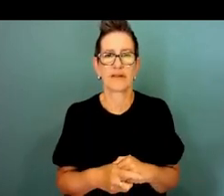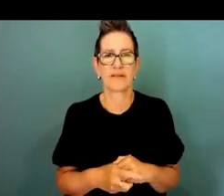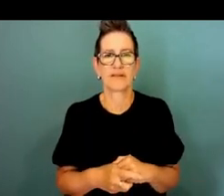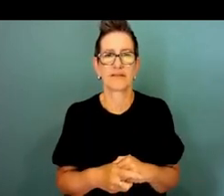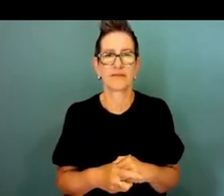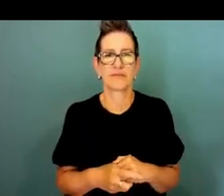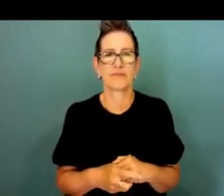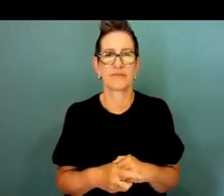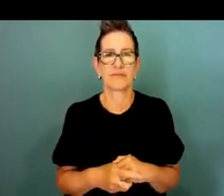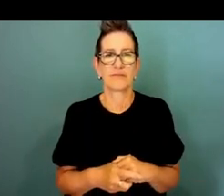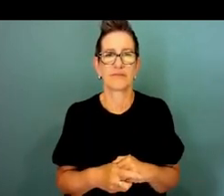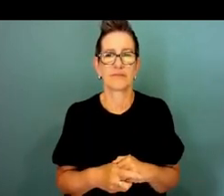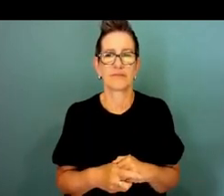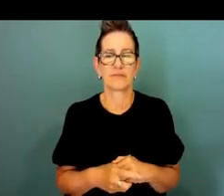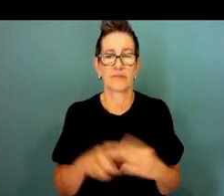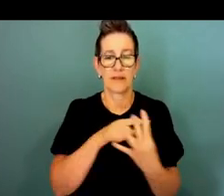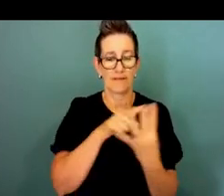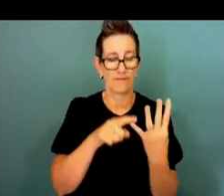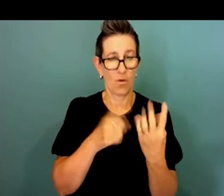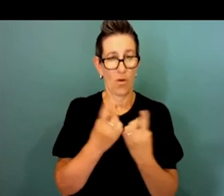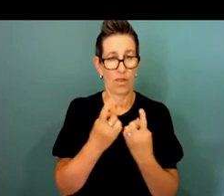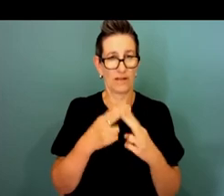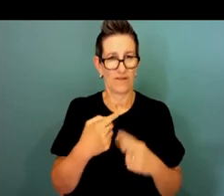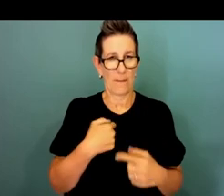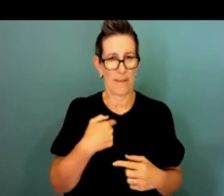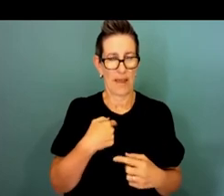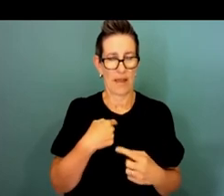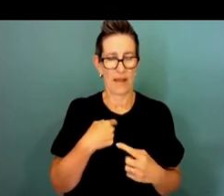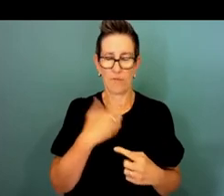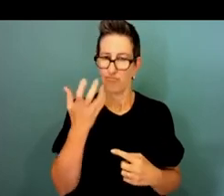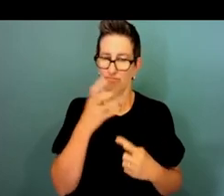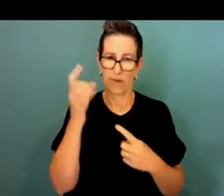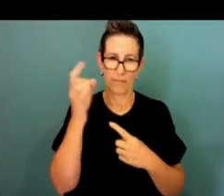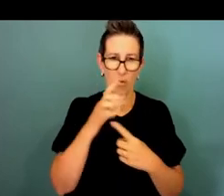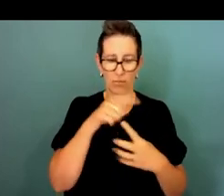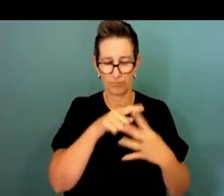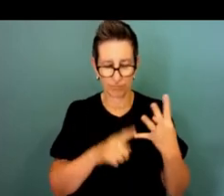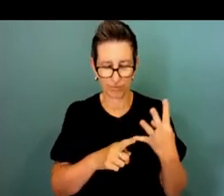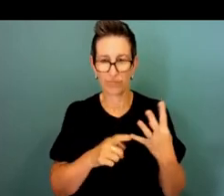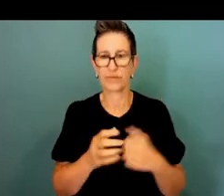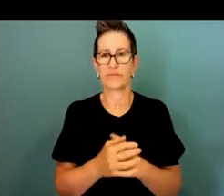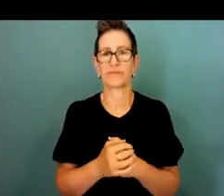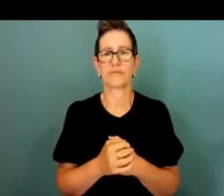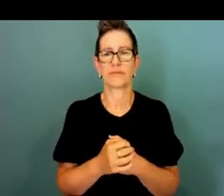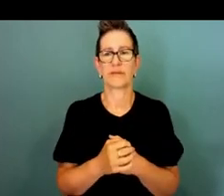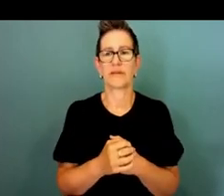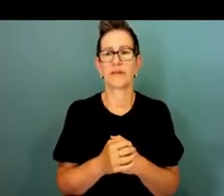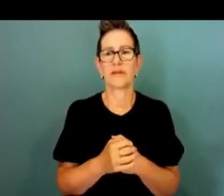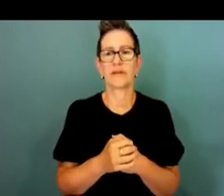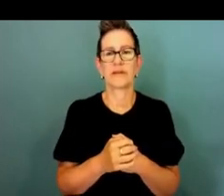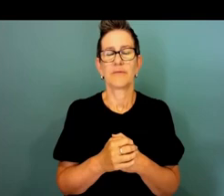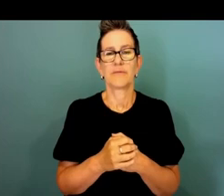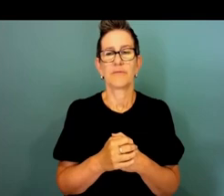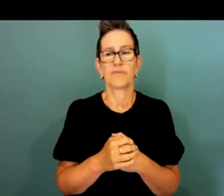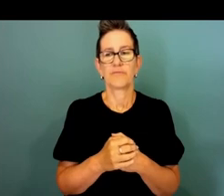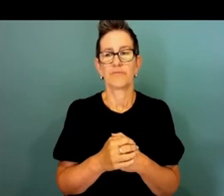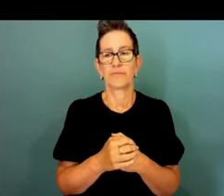there are four things for me that are hugely important as trays in an organisational culture that